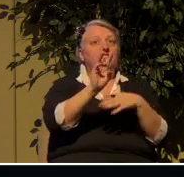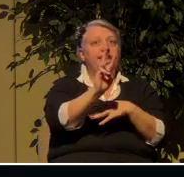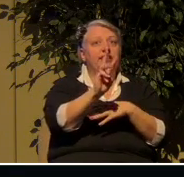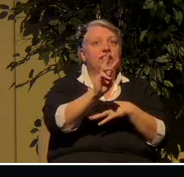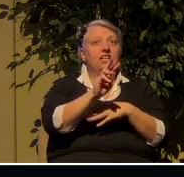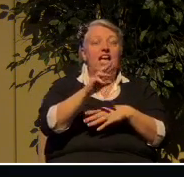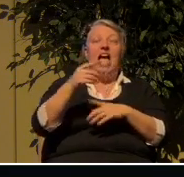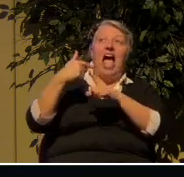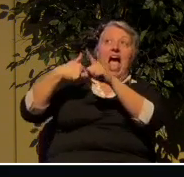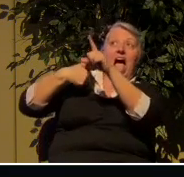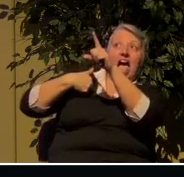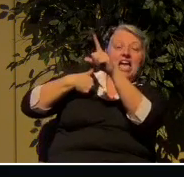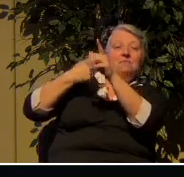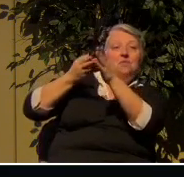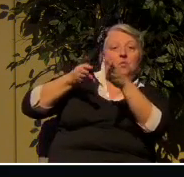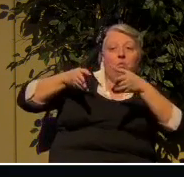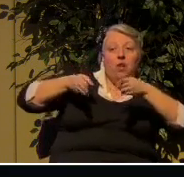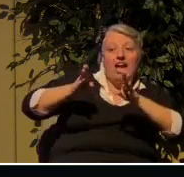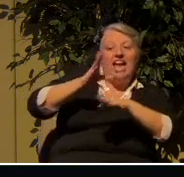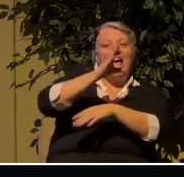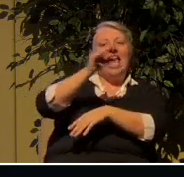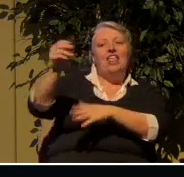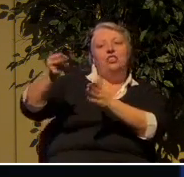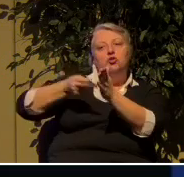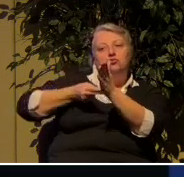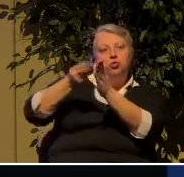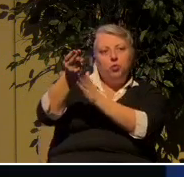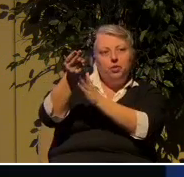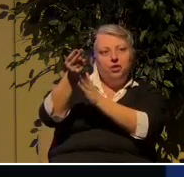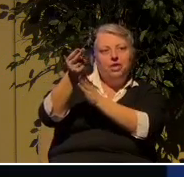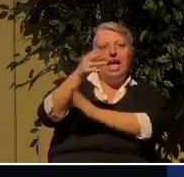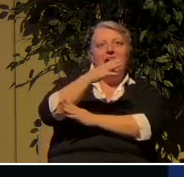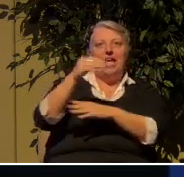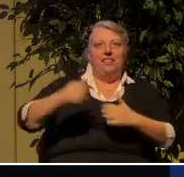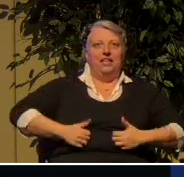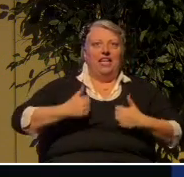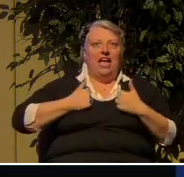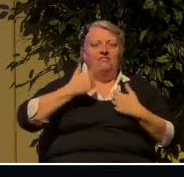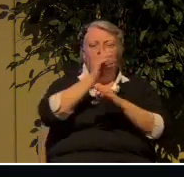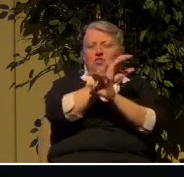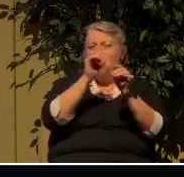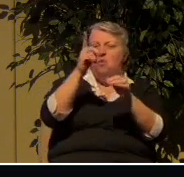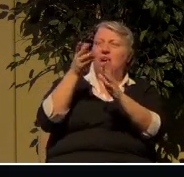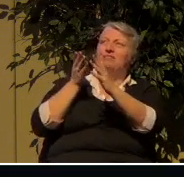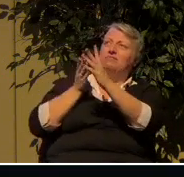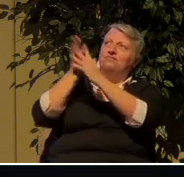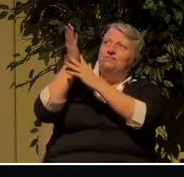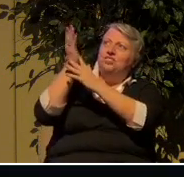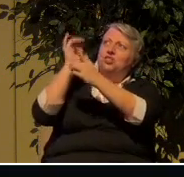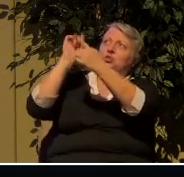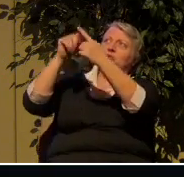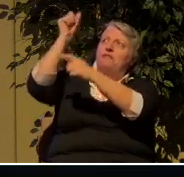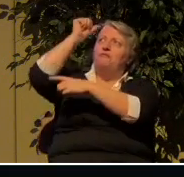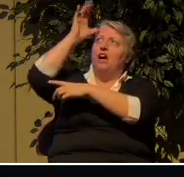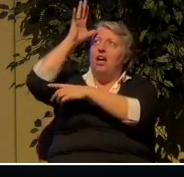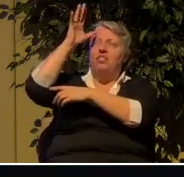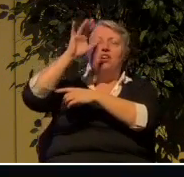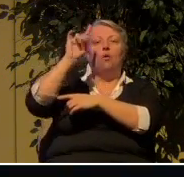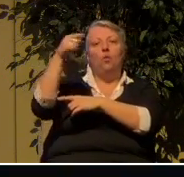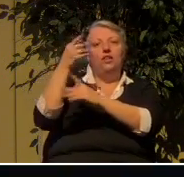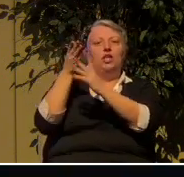and the truth and the life. No one comes to the Father except through